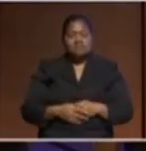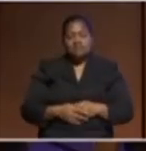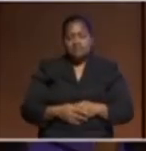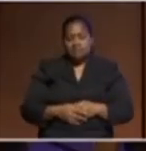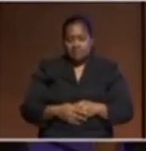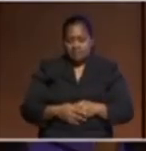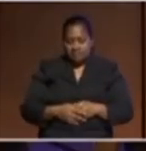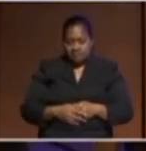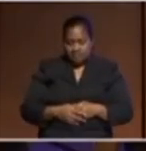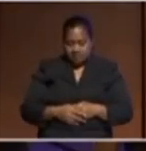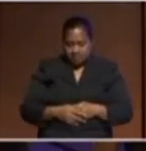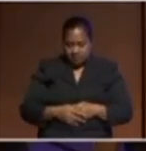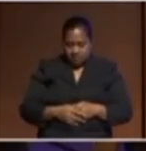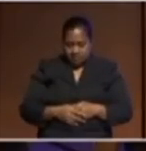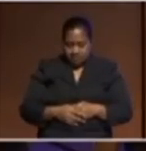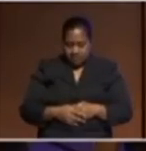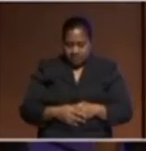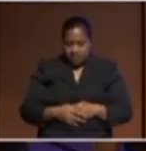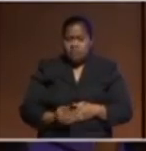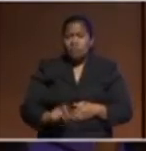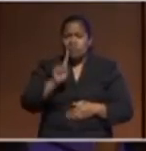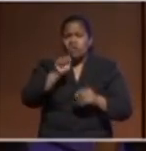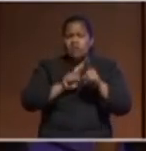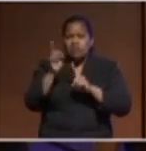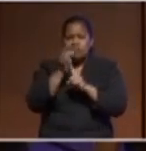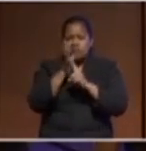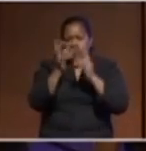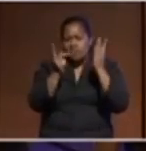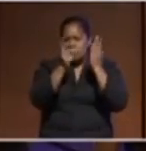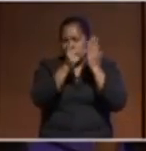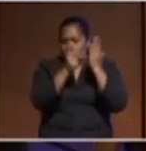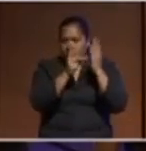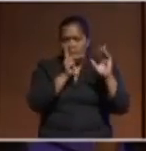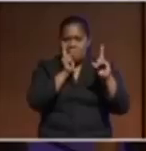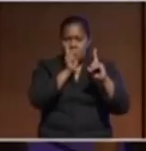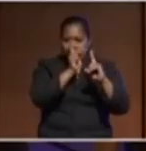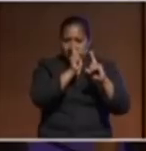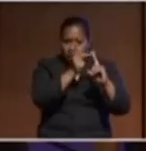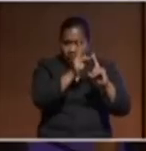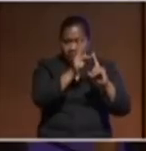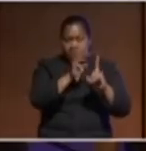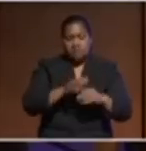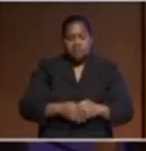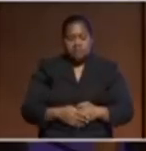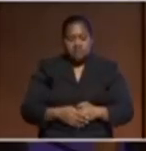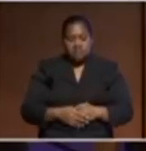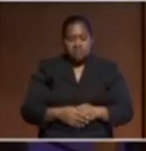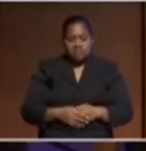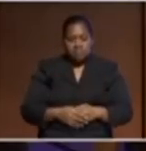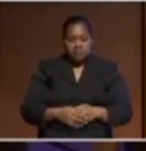I mean one of the key priorities of this meeting and leading up to this meeting is bringing the northern